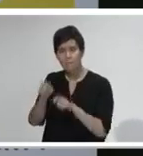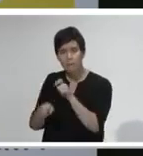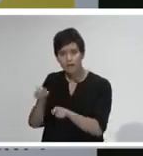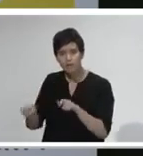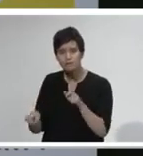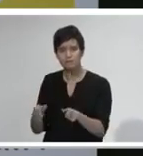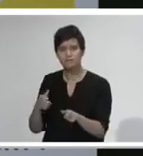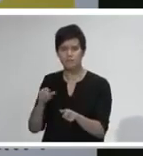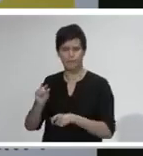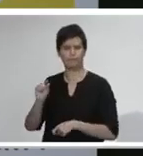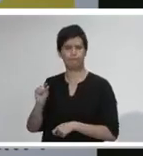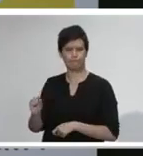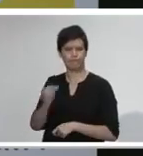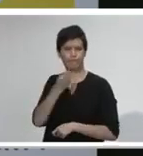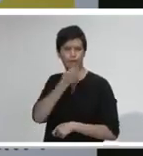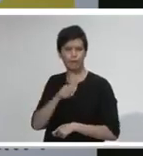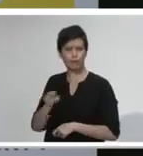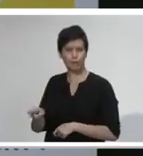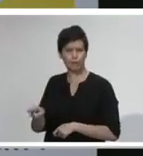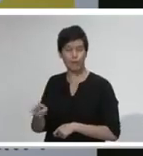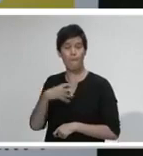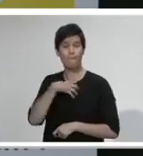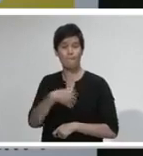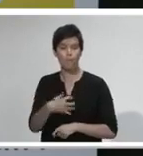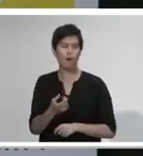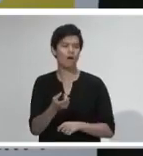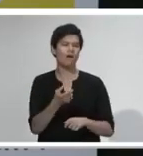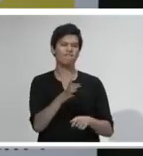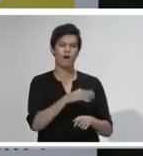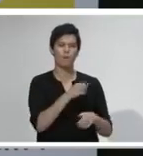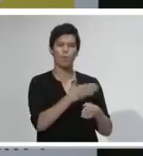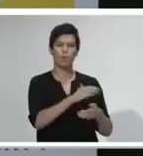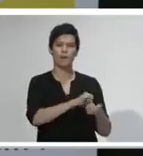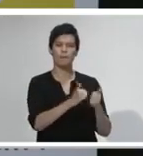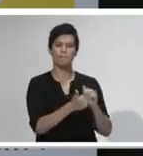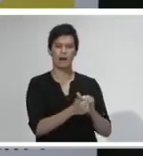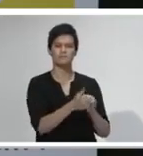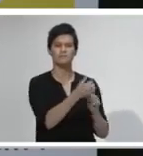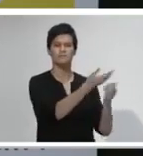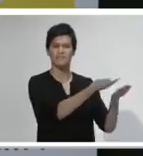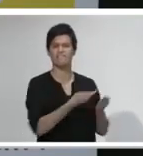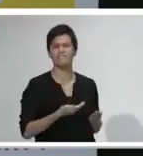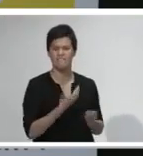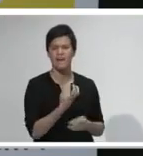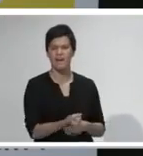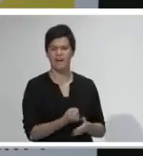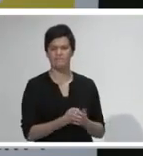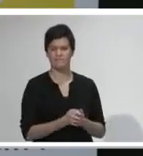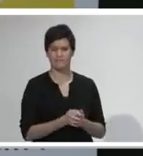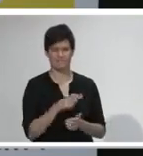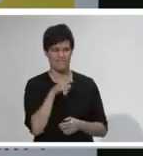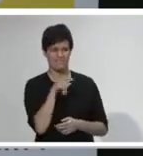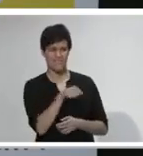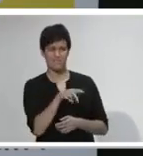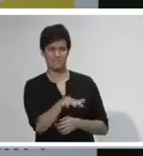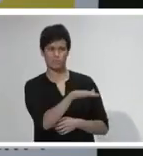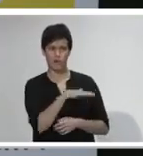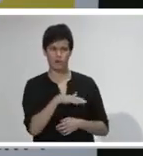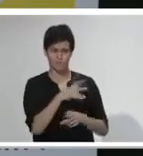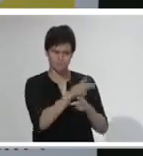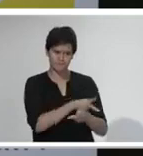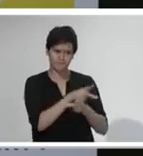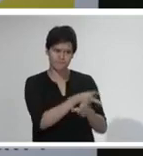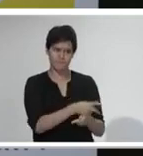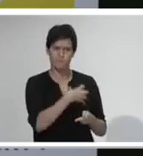workers, some of whom had been infected outside of the workplace. We're continuing to keep a close eye on this, and I've asked for an updated analysis